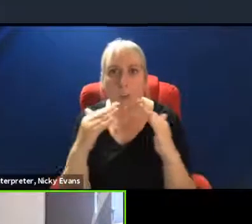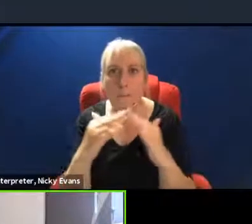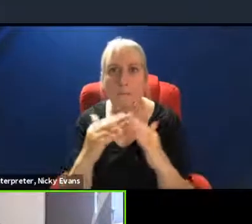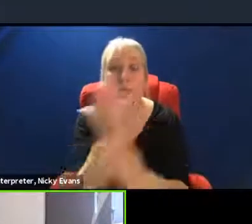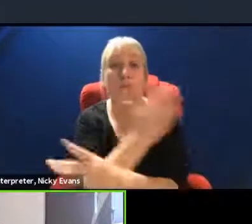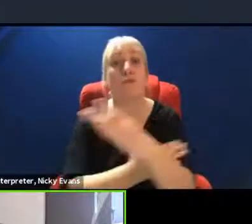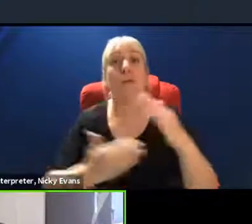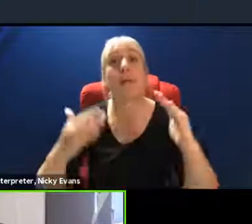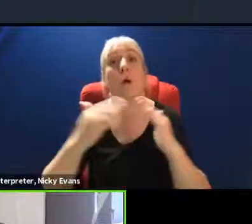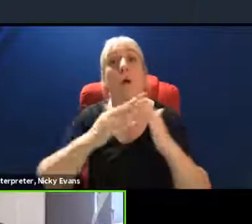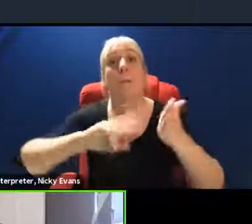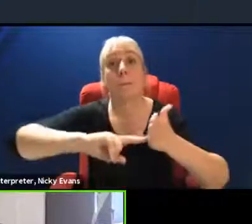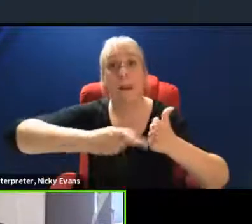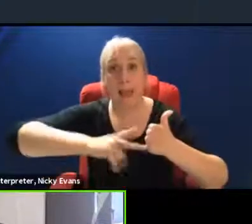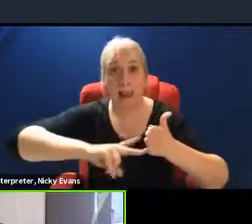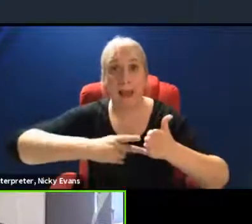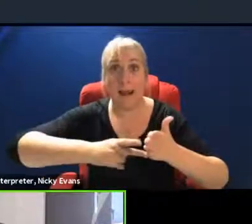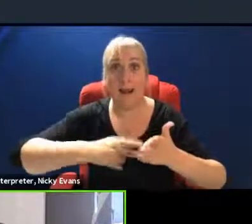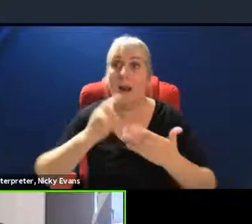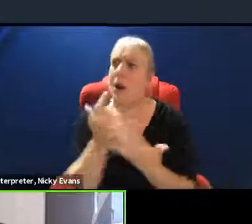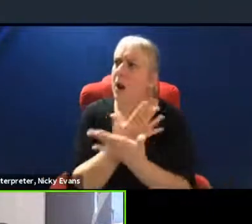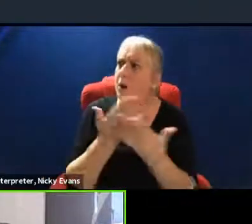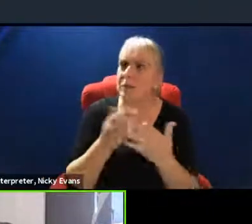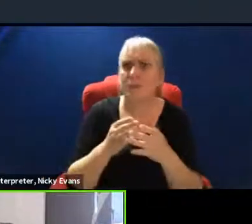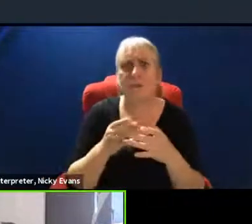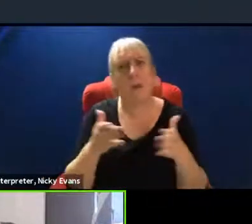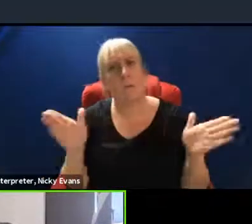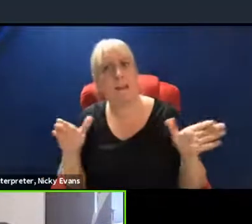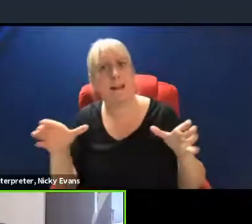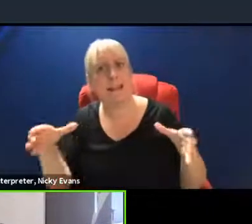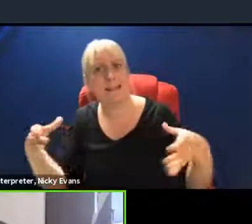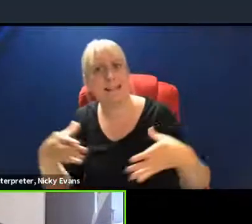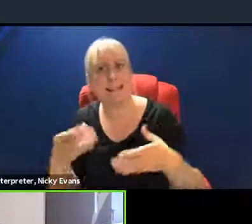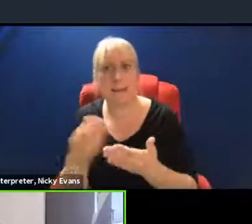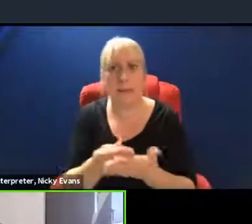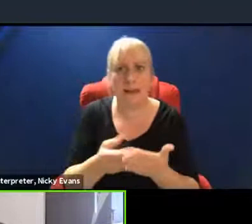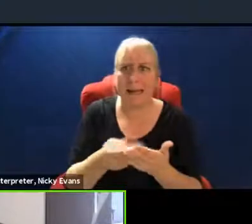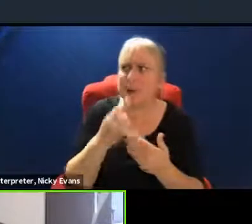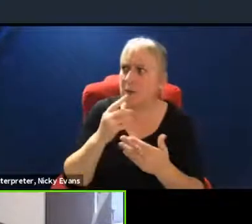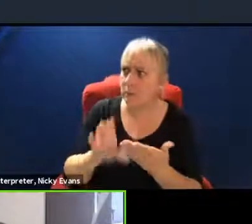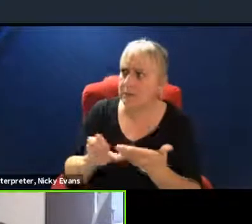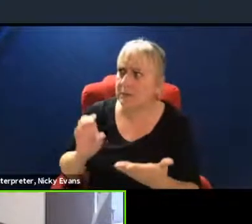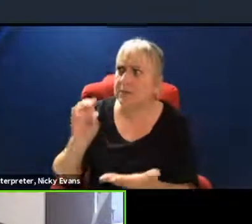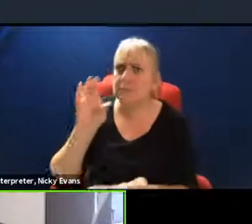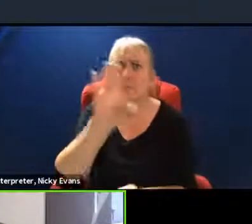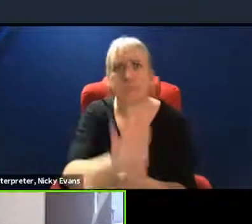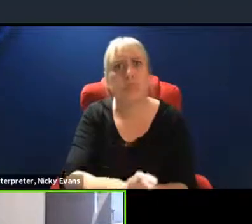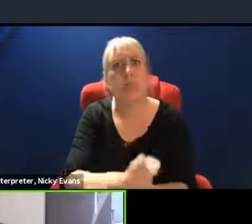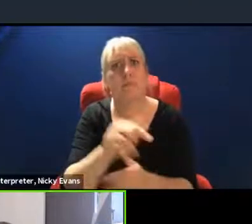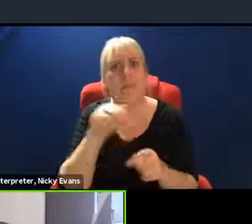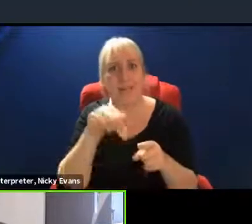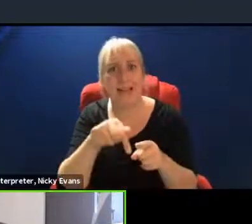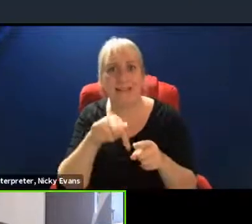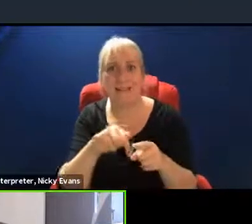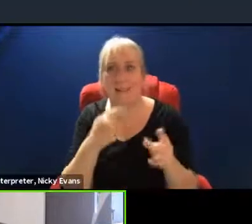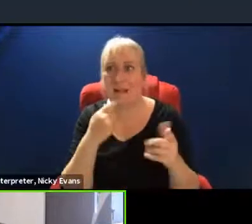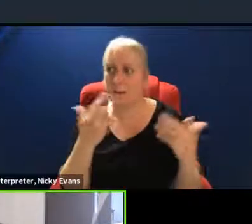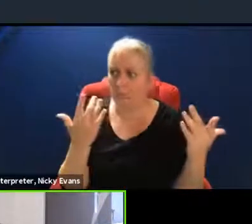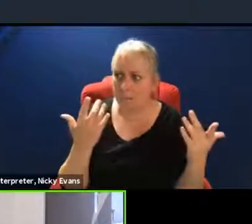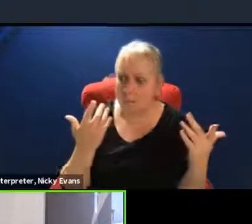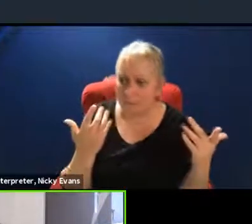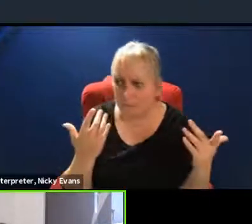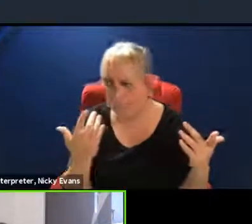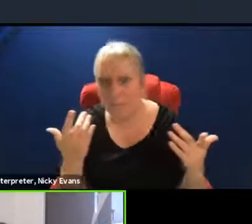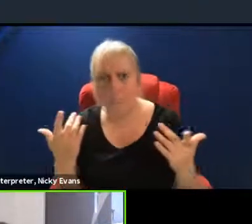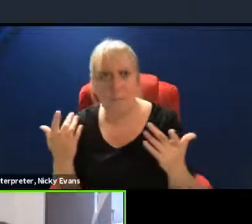lots of public sector money was shoveled in the direction of that, but with very little impact.